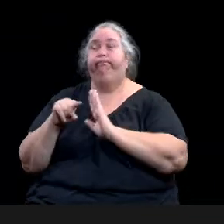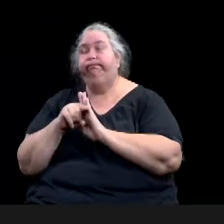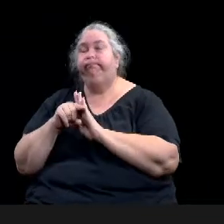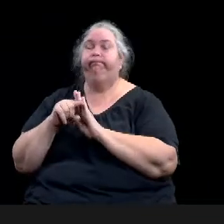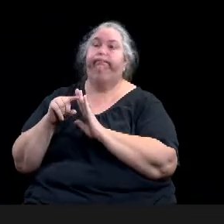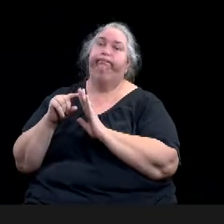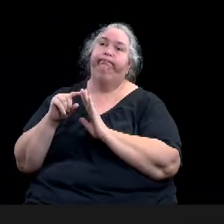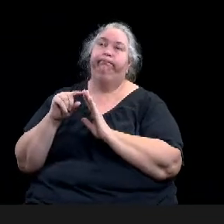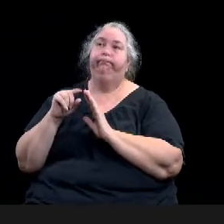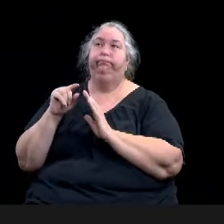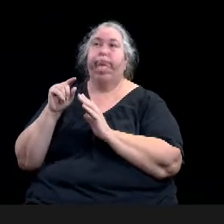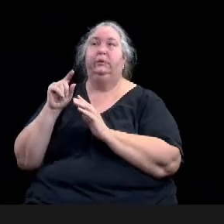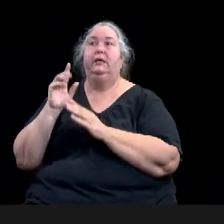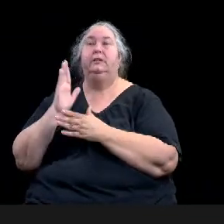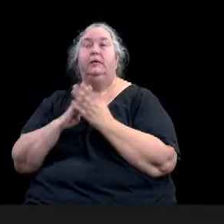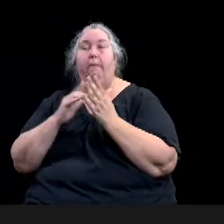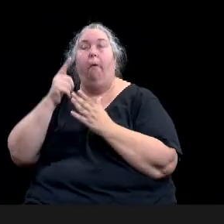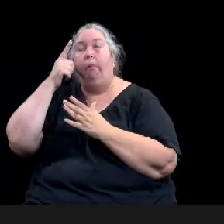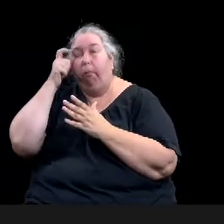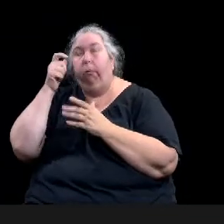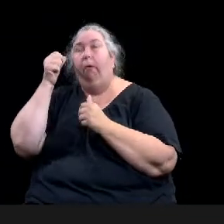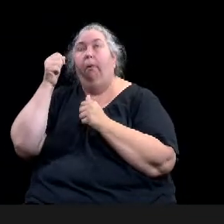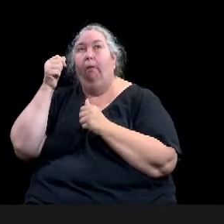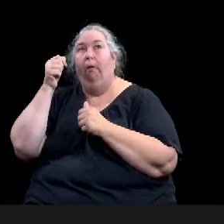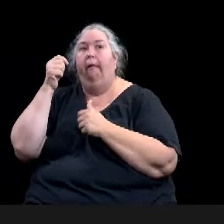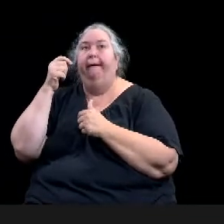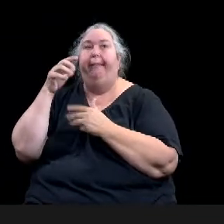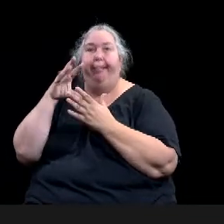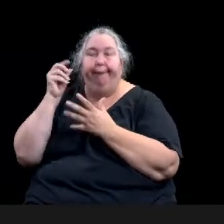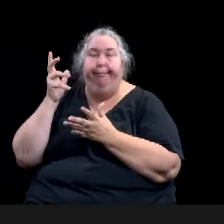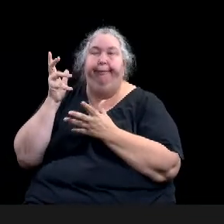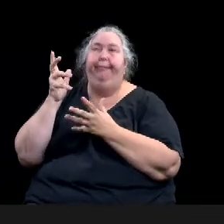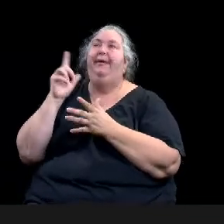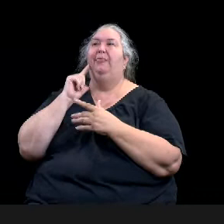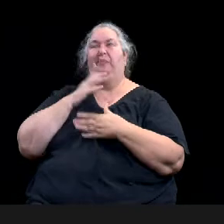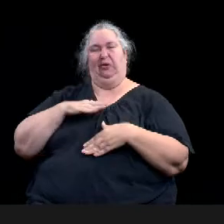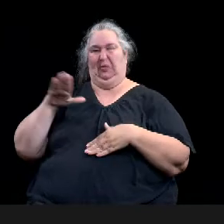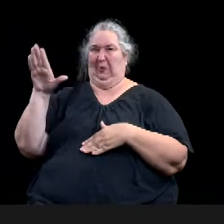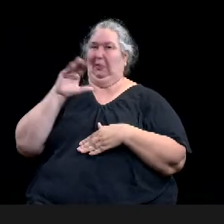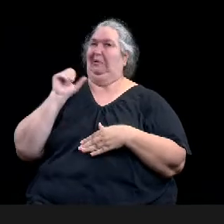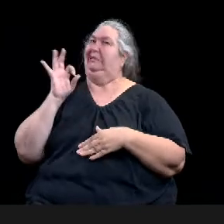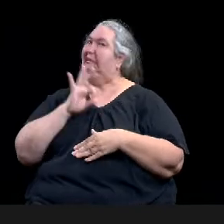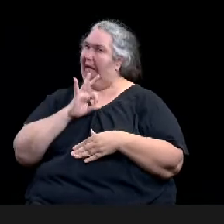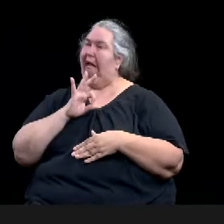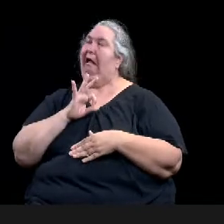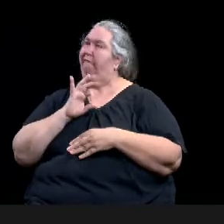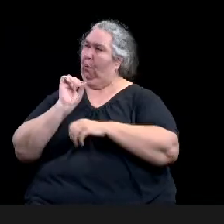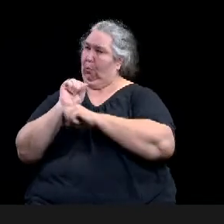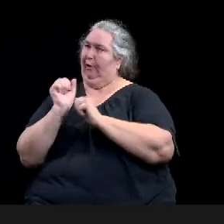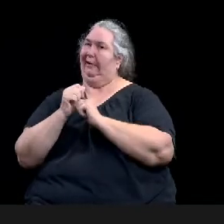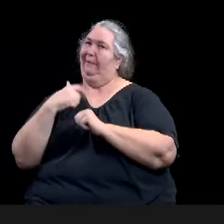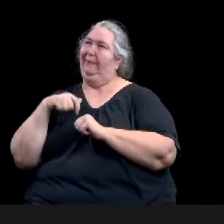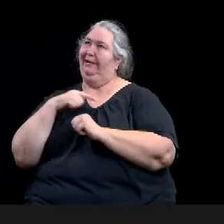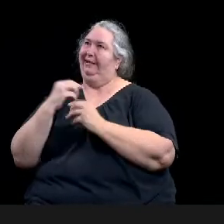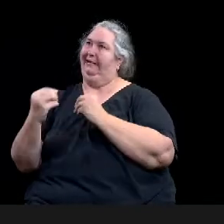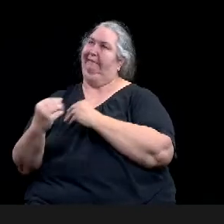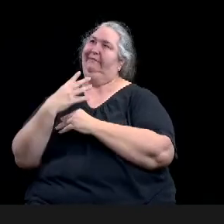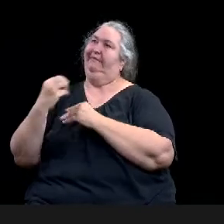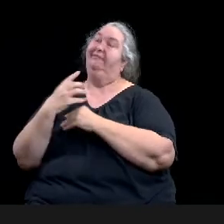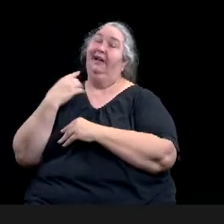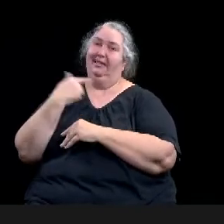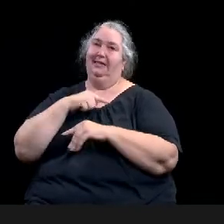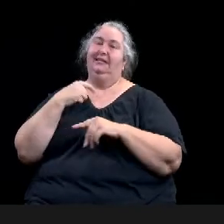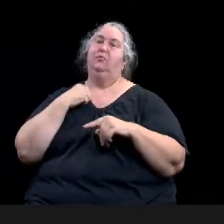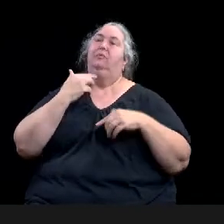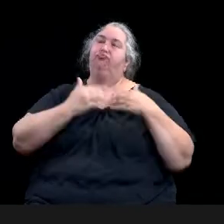of give us some advice as we embark on this journey. Um, I will say the most noticeable difference between many of the